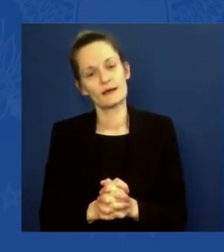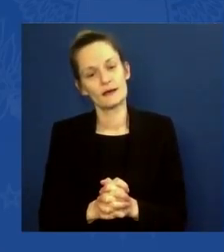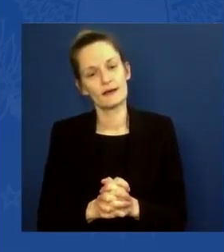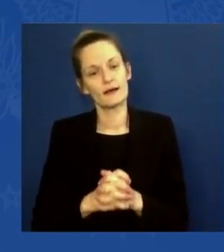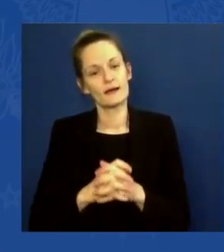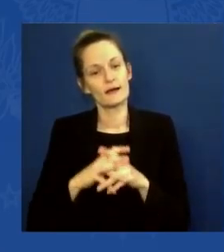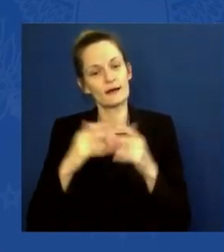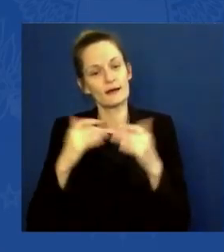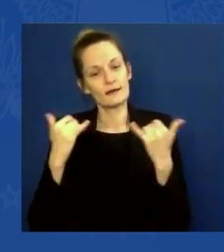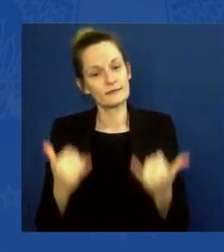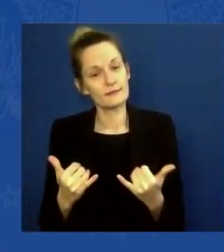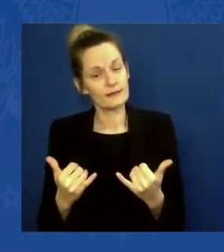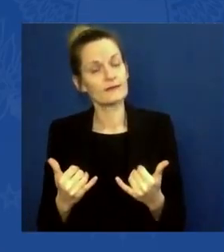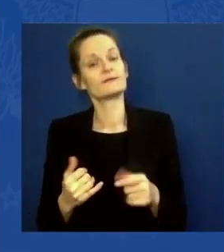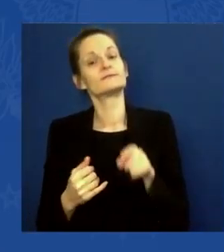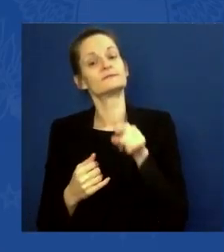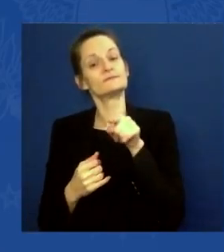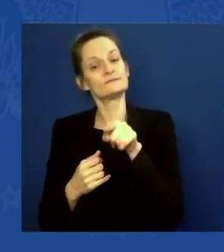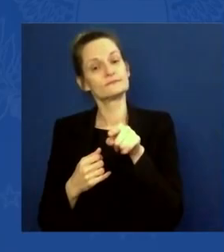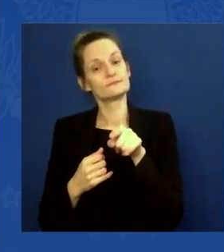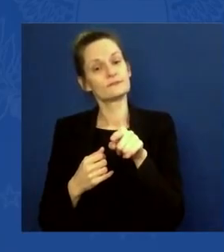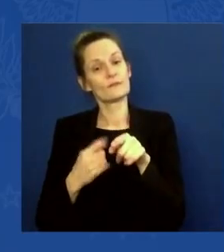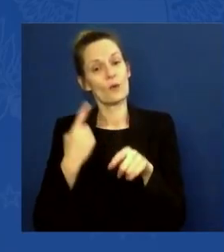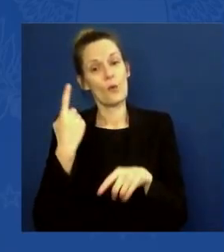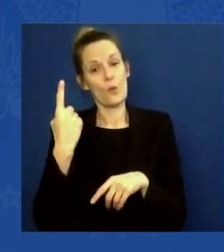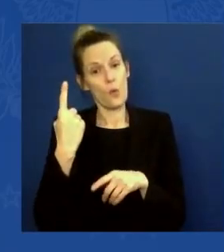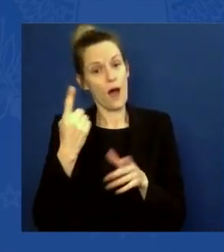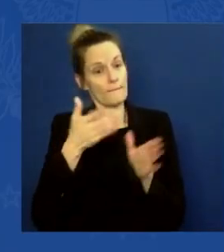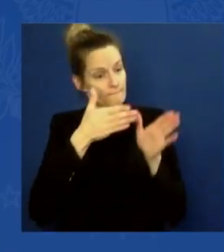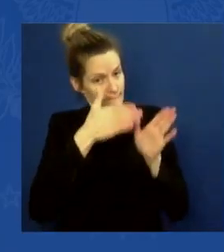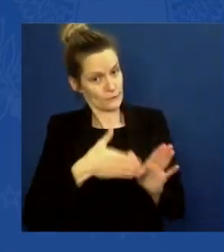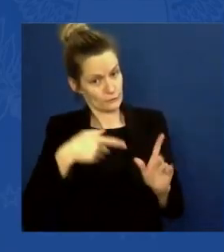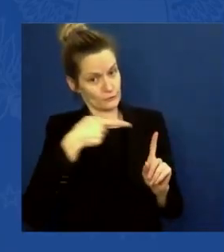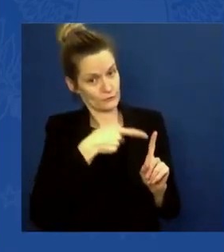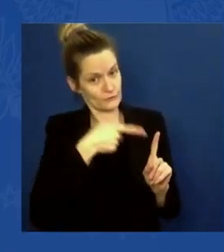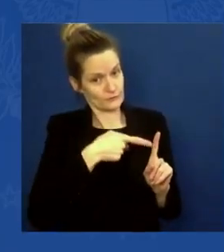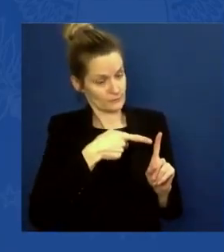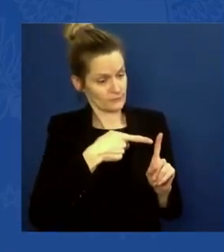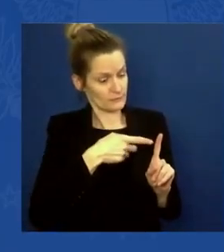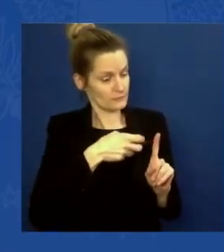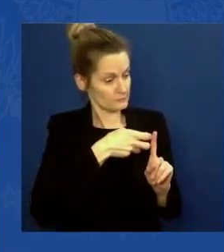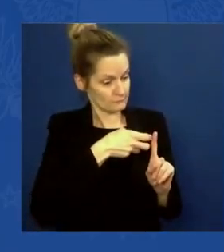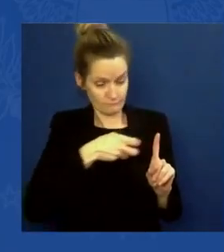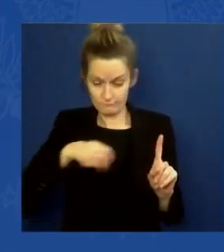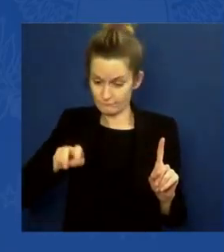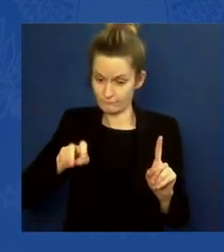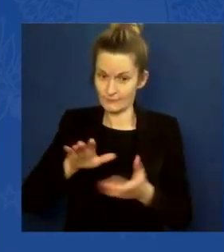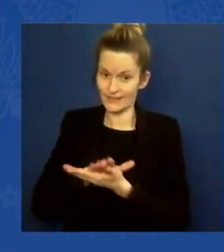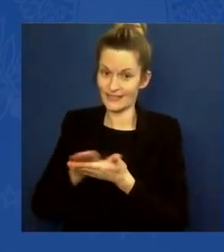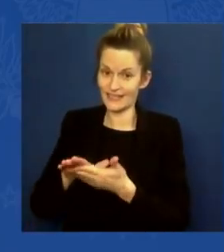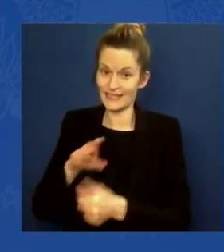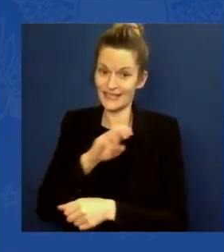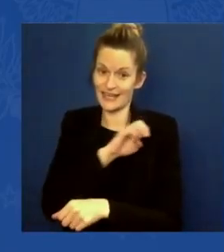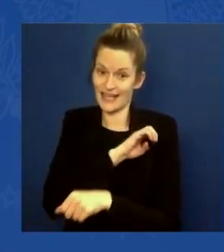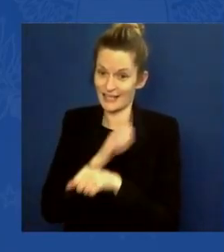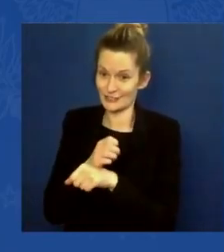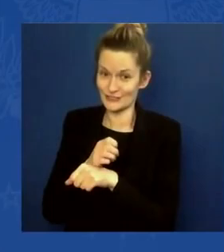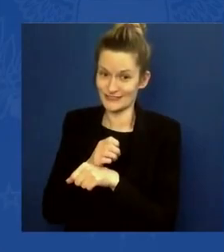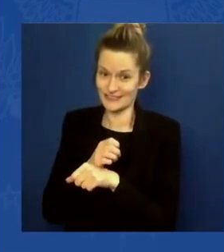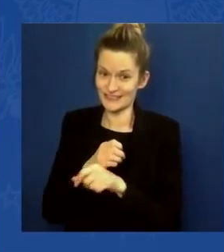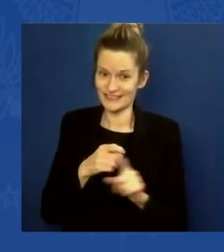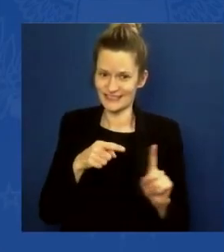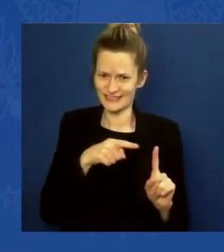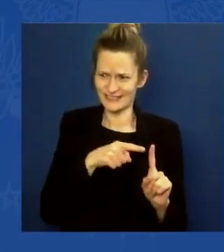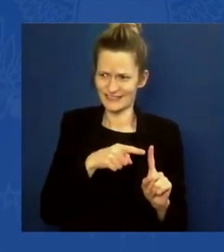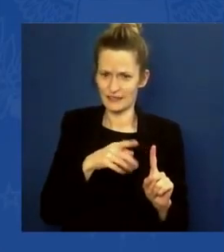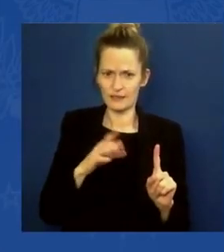clean energy, electricity. But, folks, we have to pick up the pace. When I rejoined the Paris Climate Accord after we had